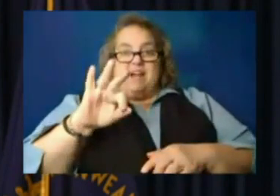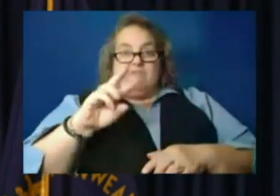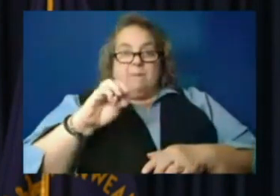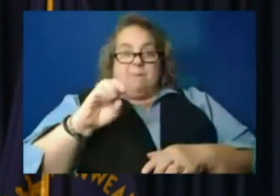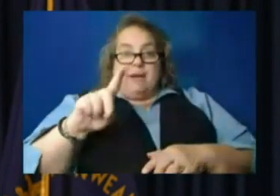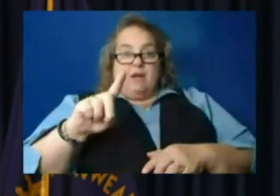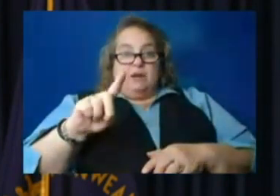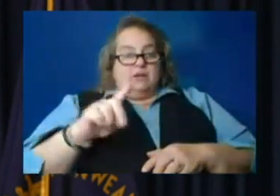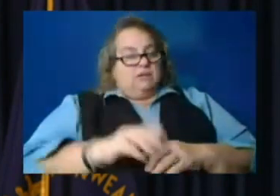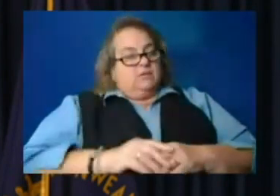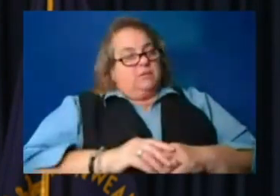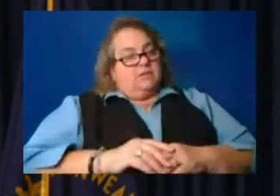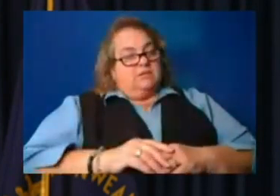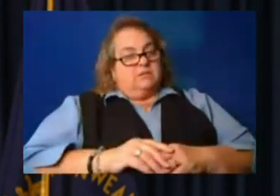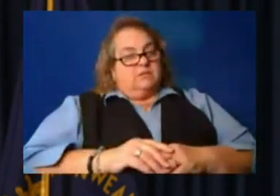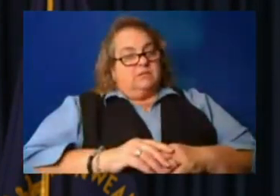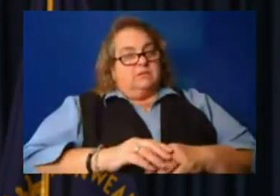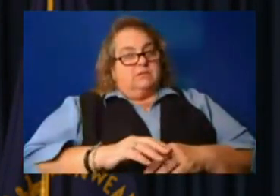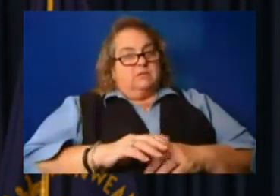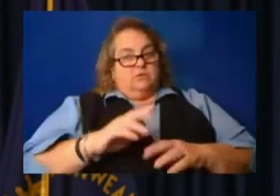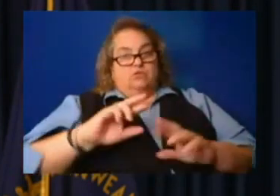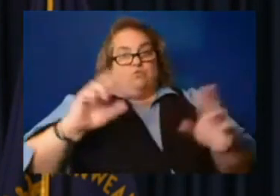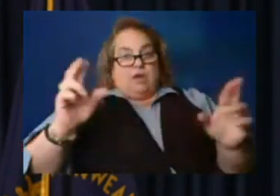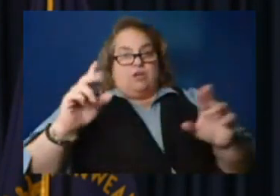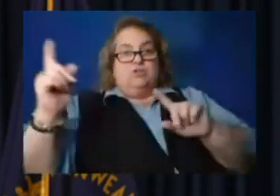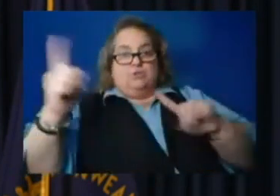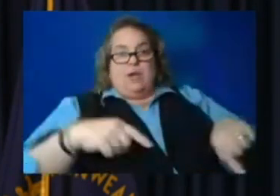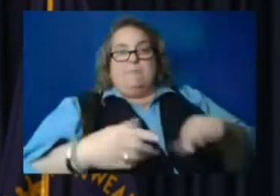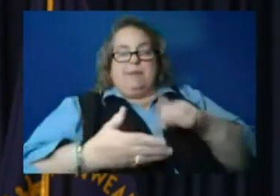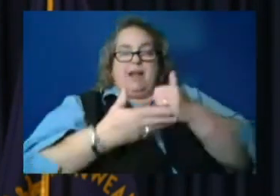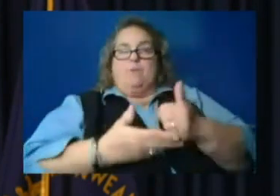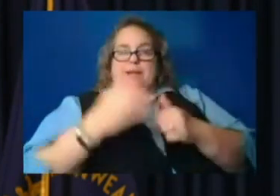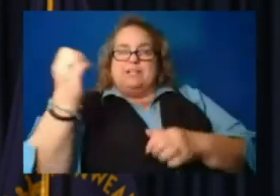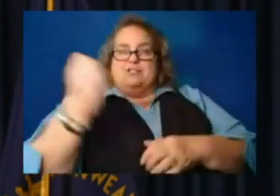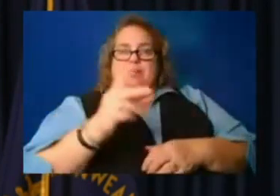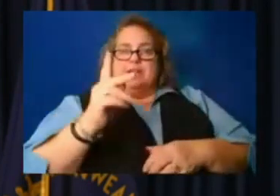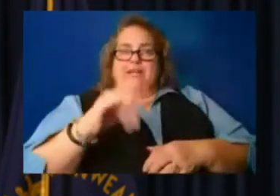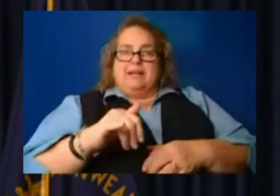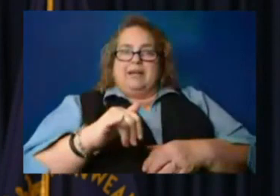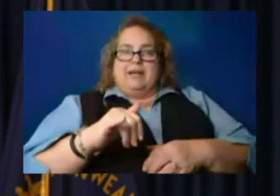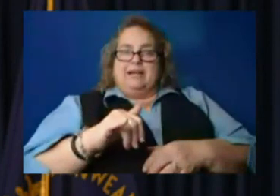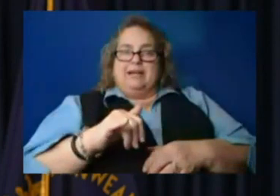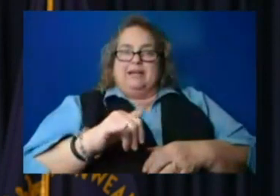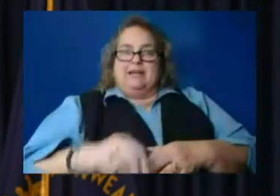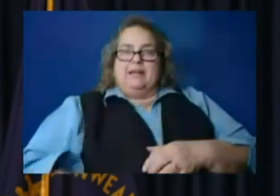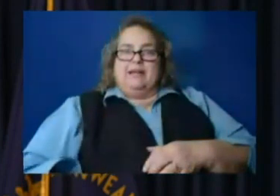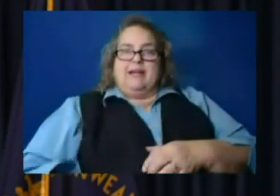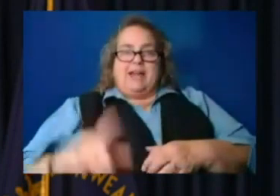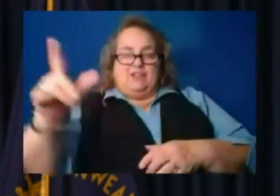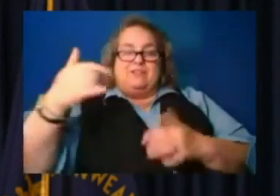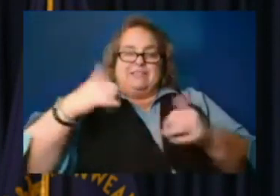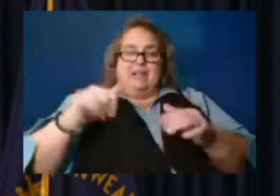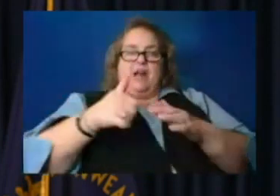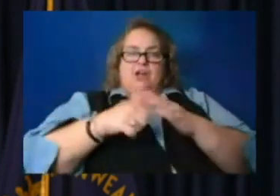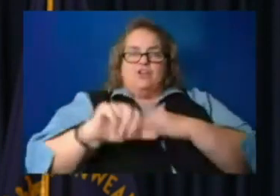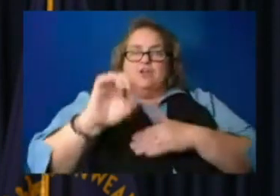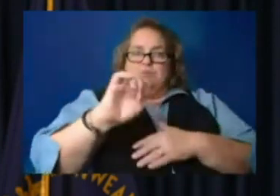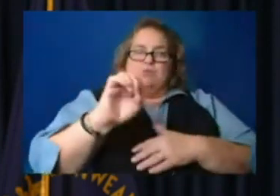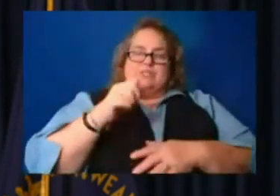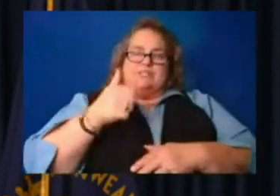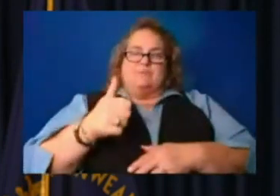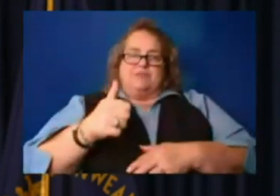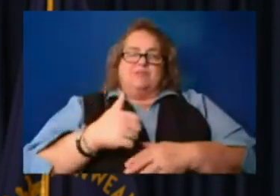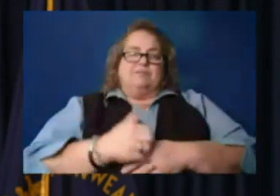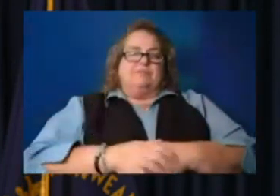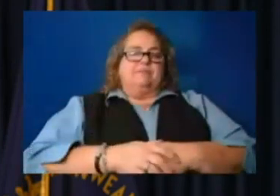ready to to dispatch to help in eastern Kentucky. And they're still under, um, an emergency themselves. Uh, pretty special. But we're going to be